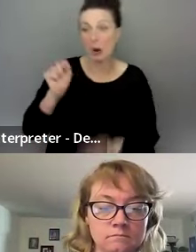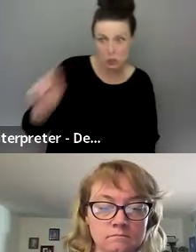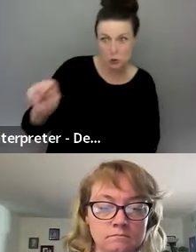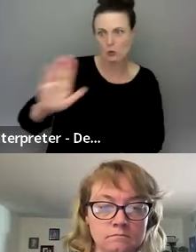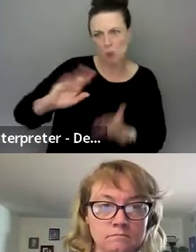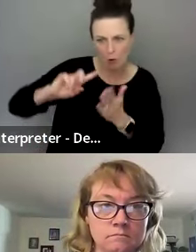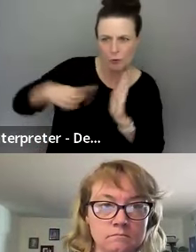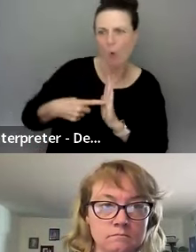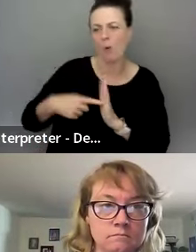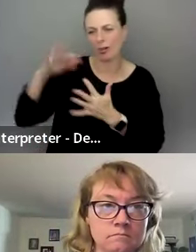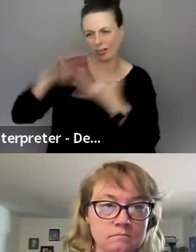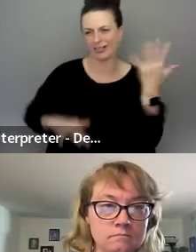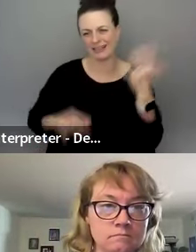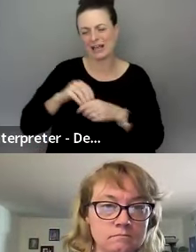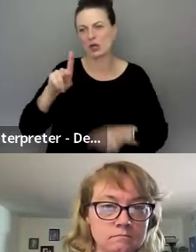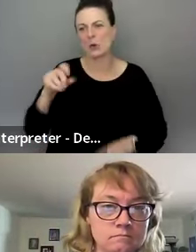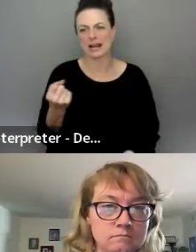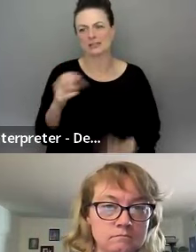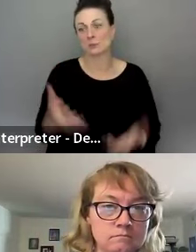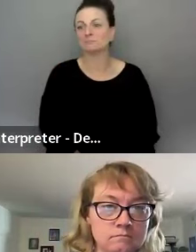the role you play in the Kubernetes group.